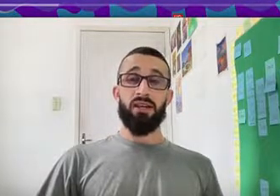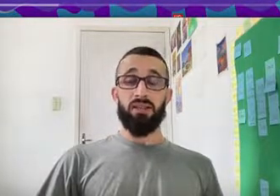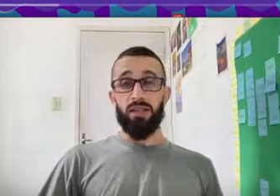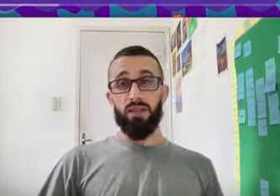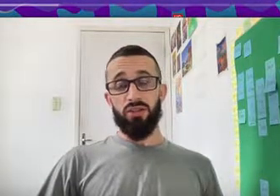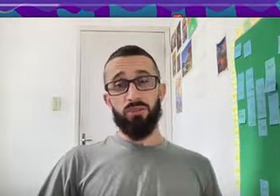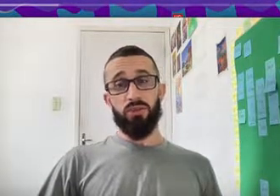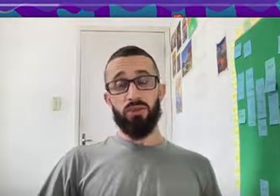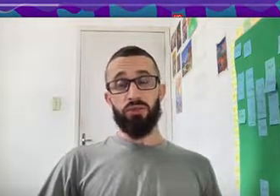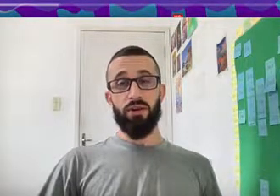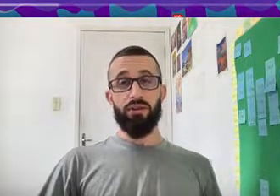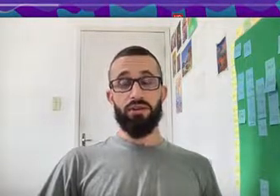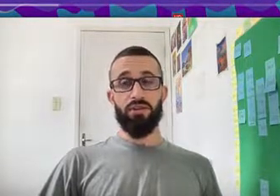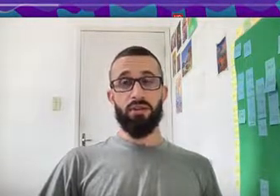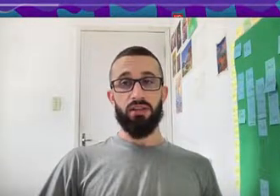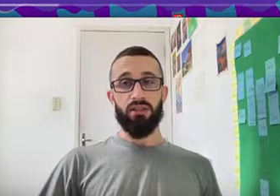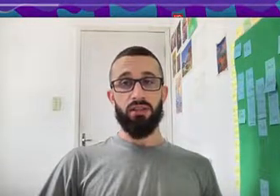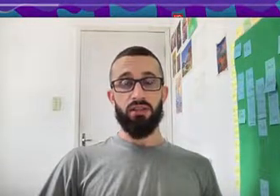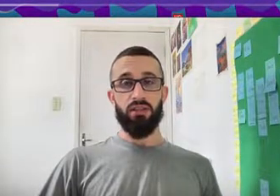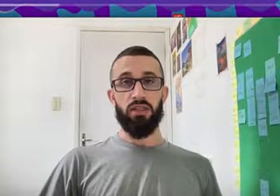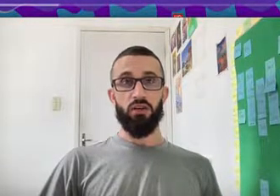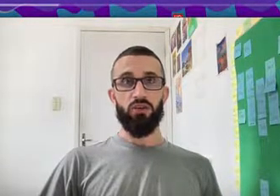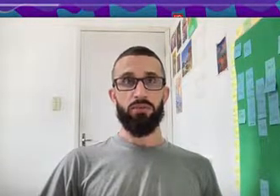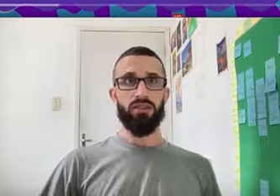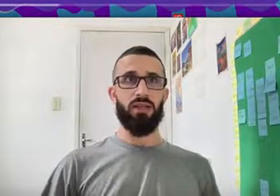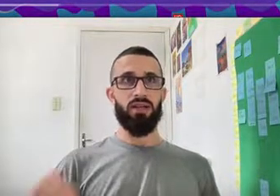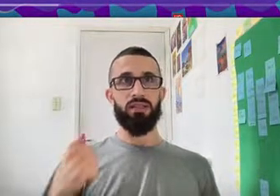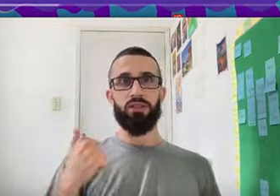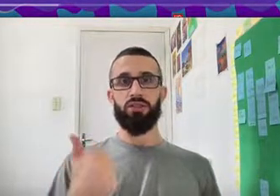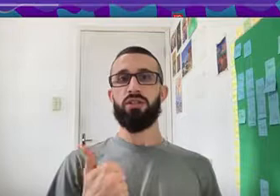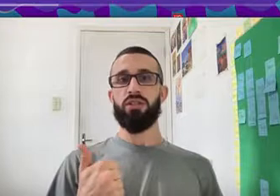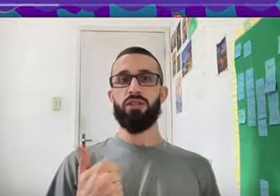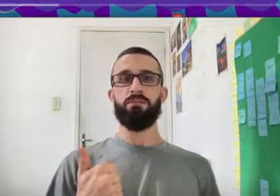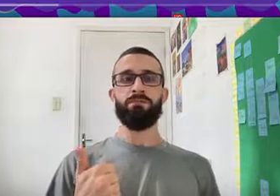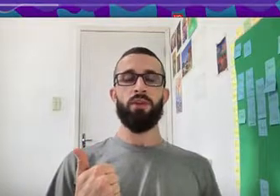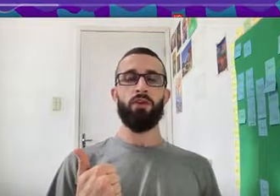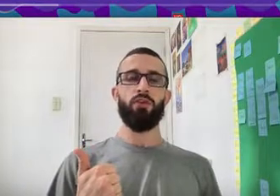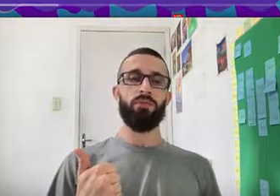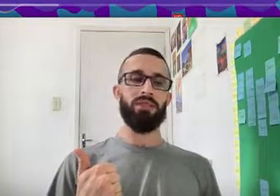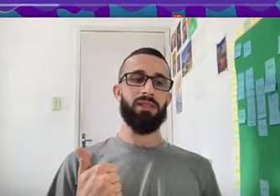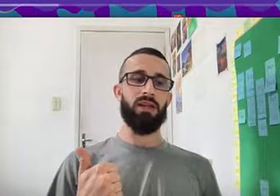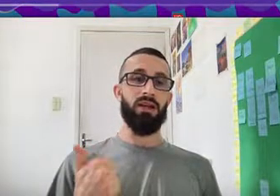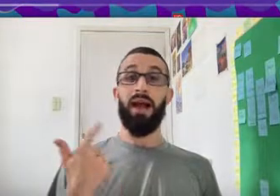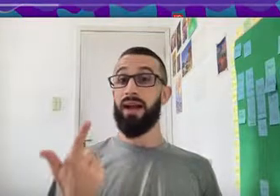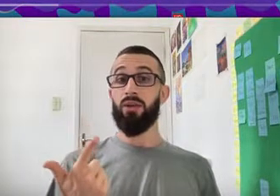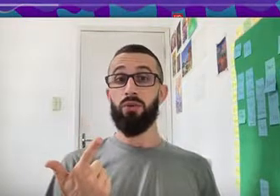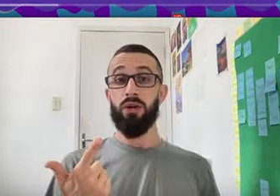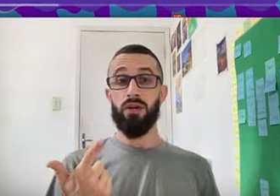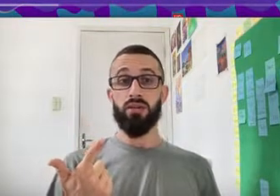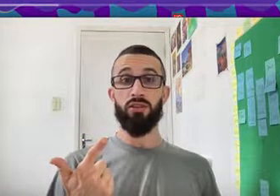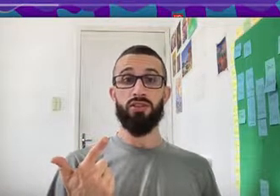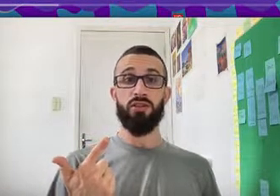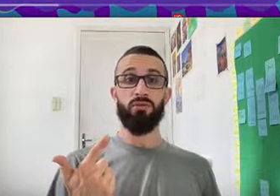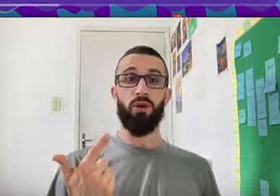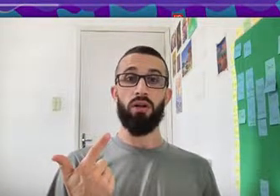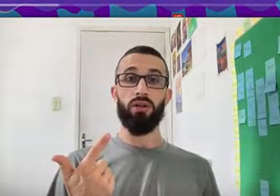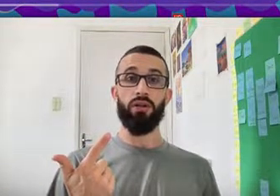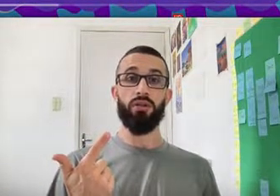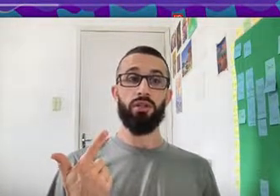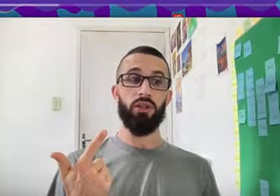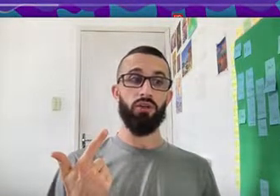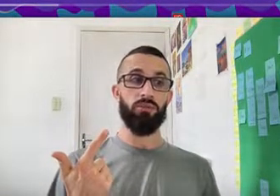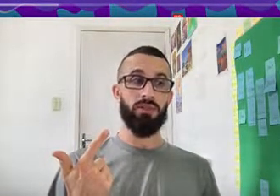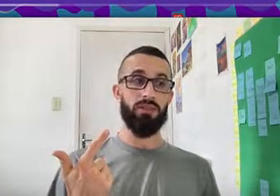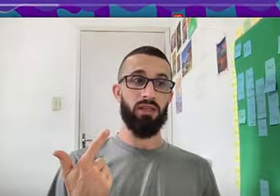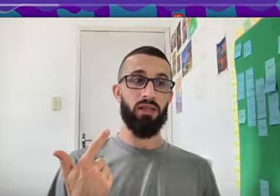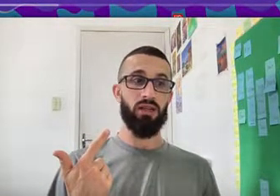Economizar Can Also Be Used For Other Things Like Economizar Energia Economizar Água To Save Water